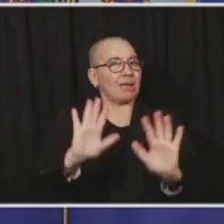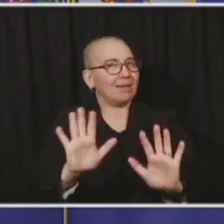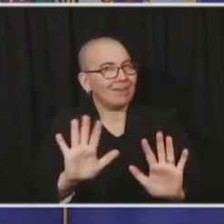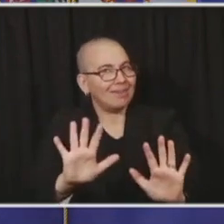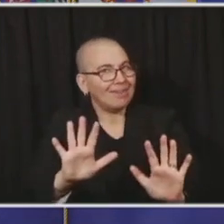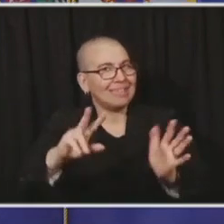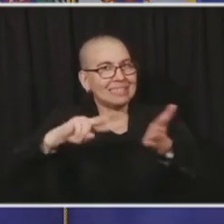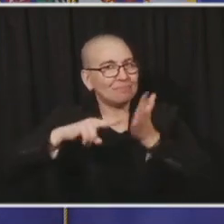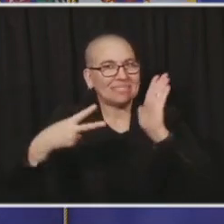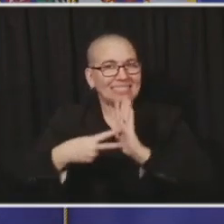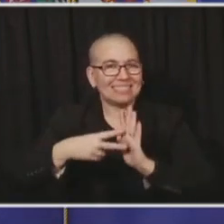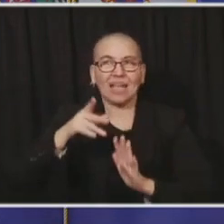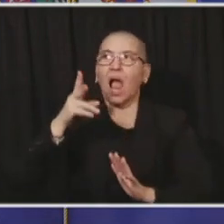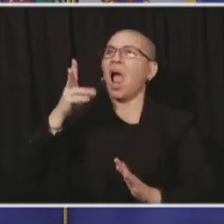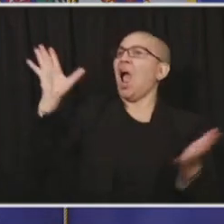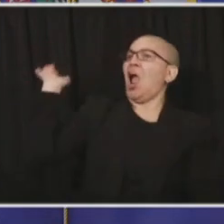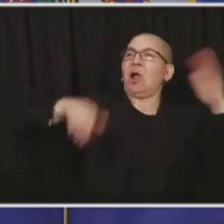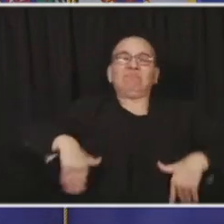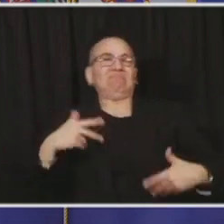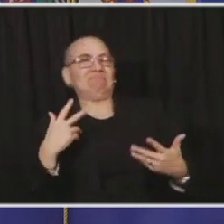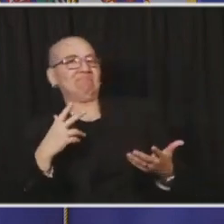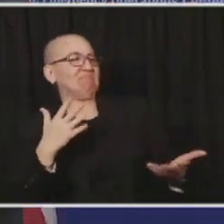we need to get to down below.